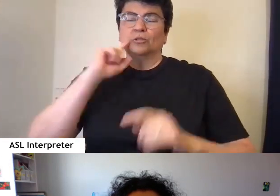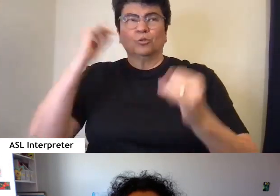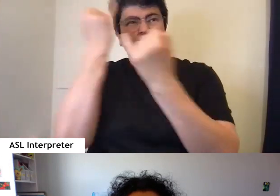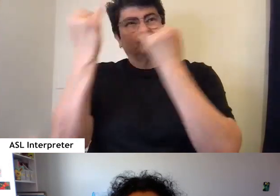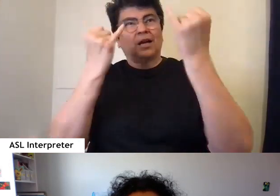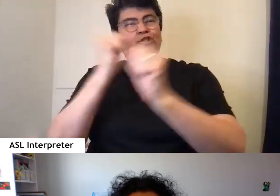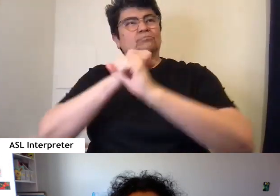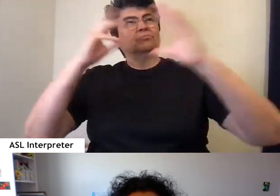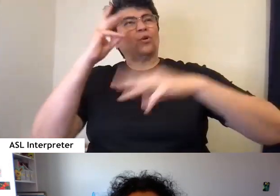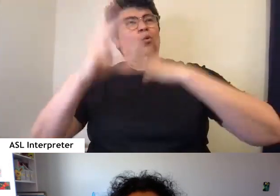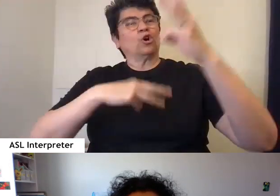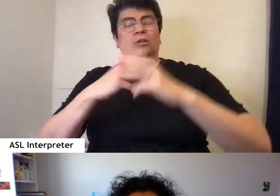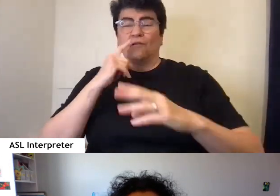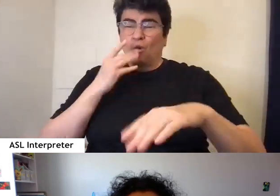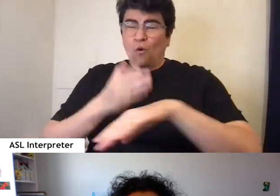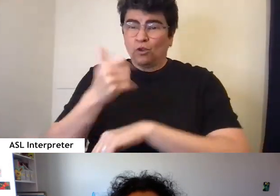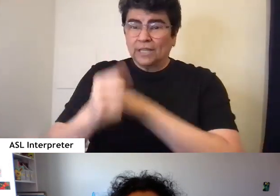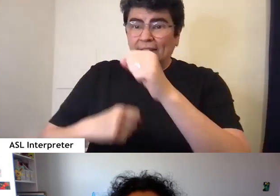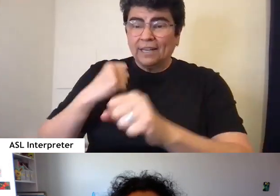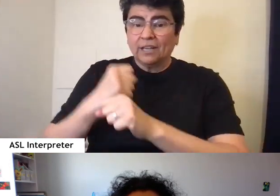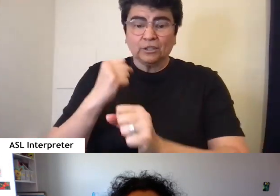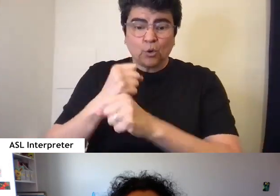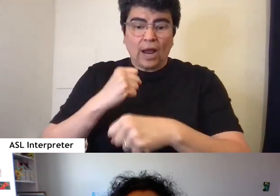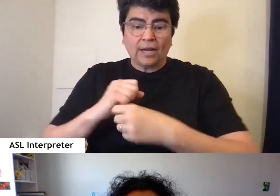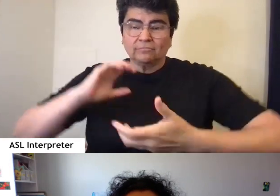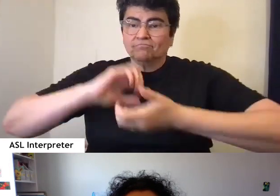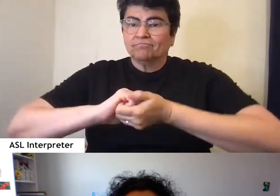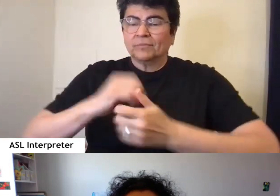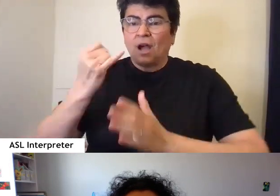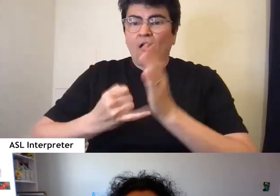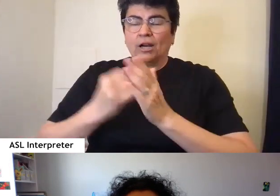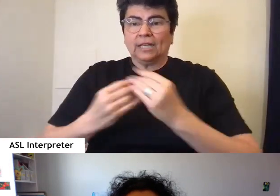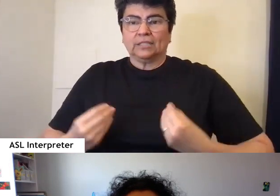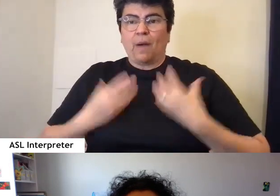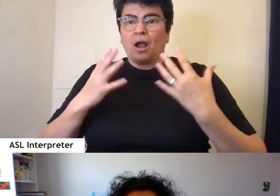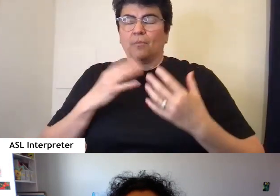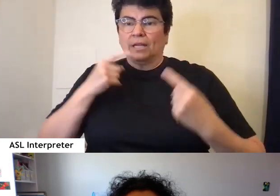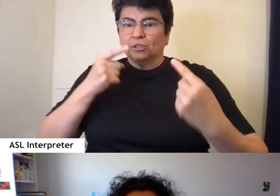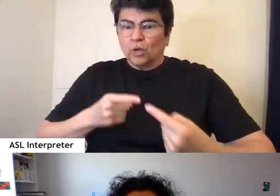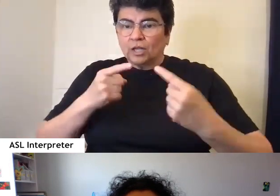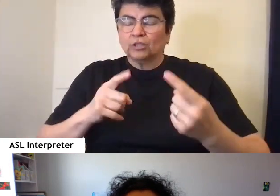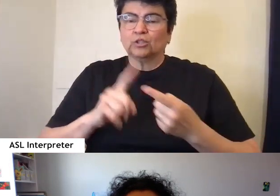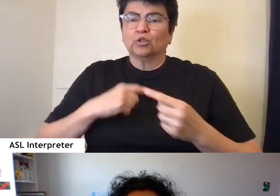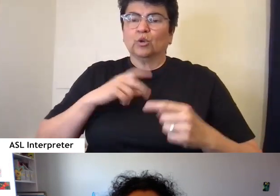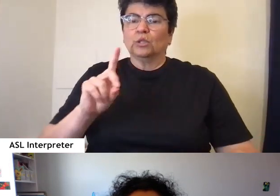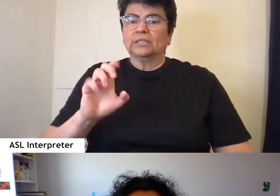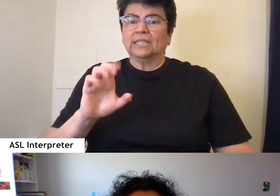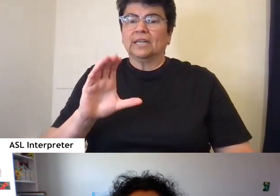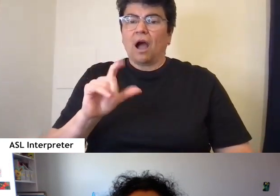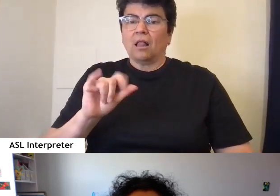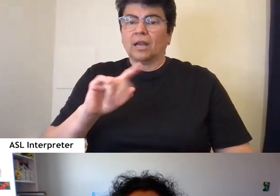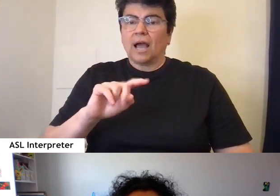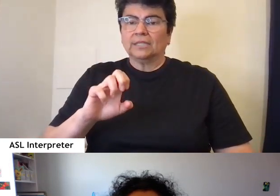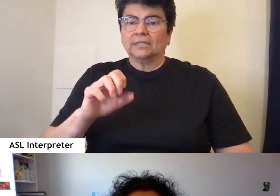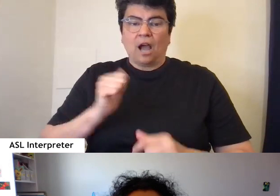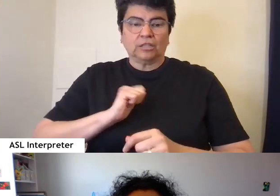For over a decade they have created collaborative art inspired by struggles to decolonize ourselves from white